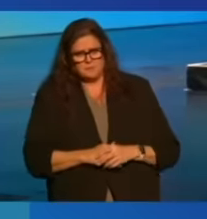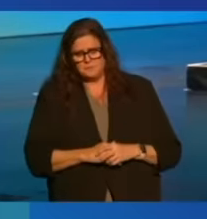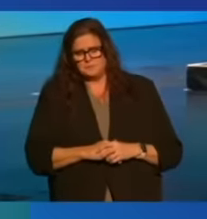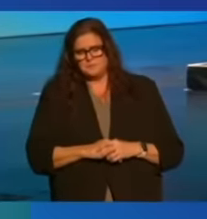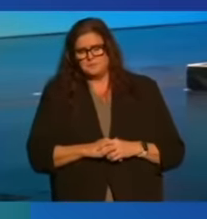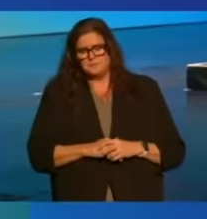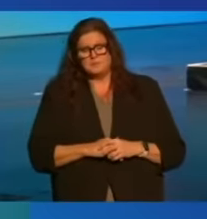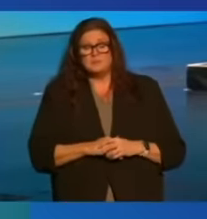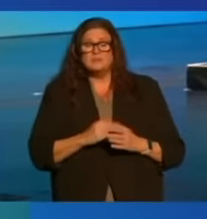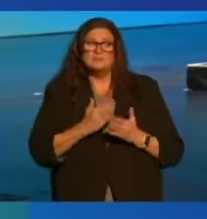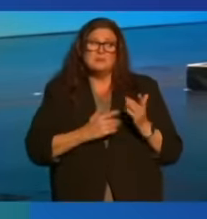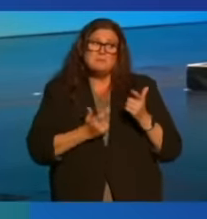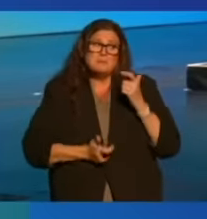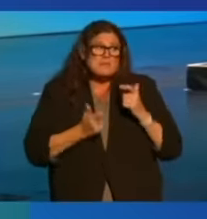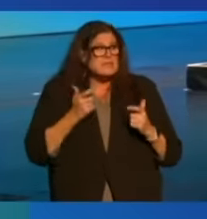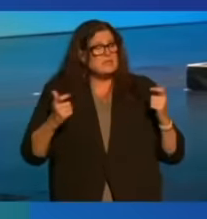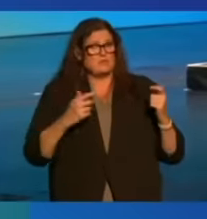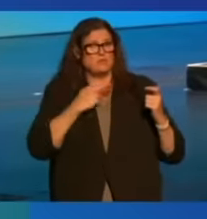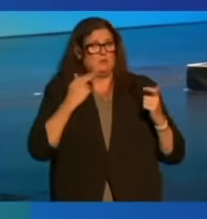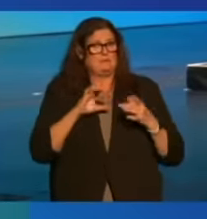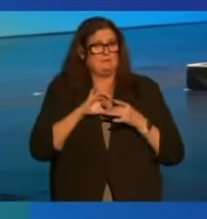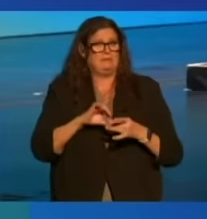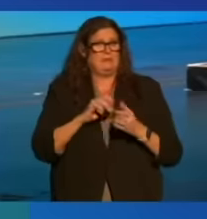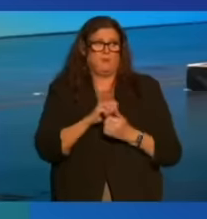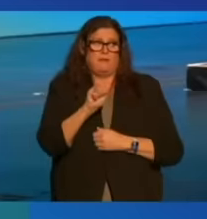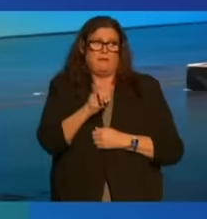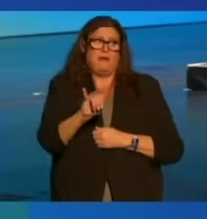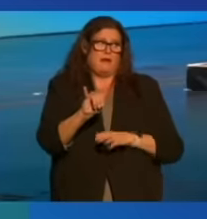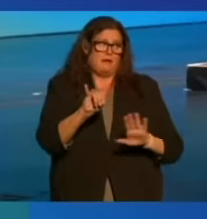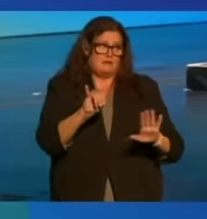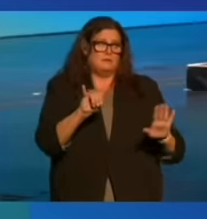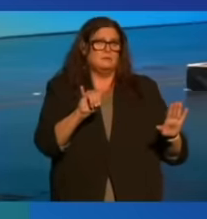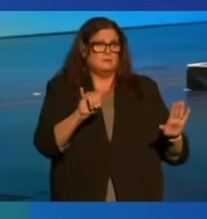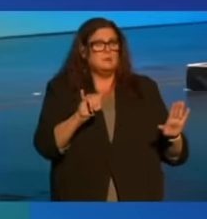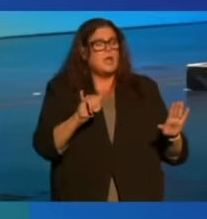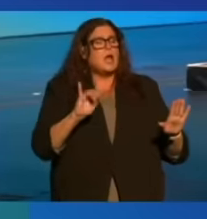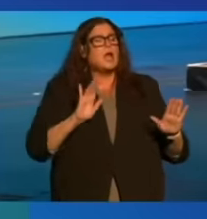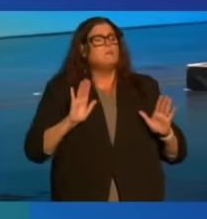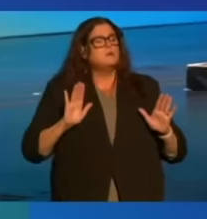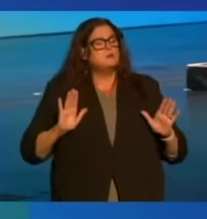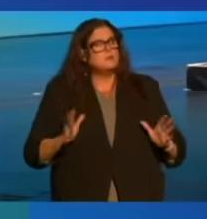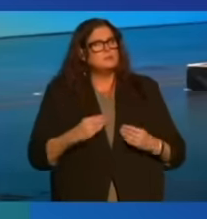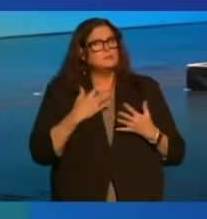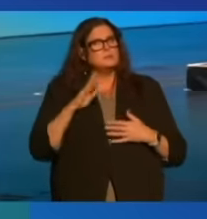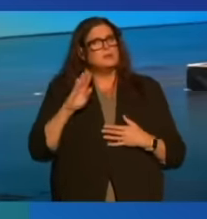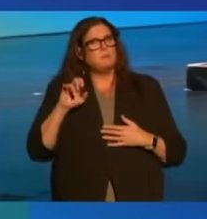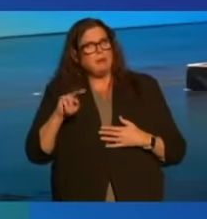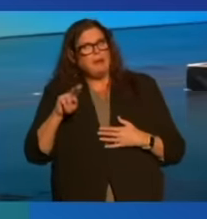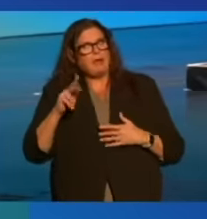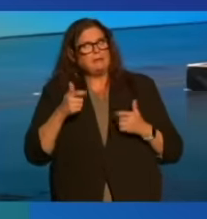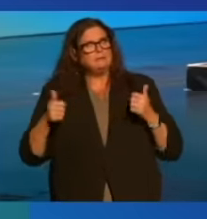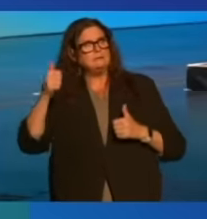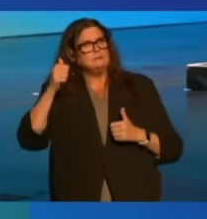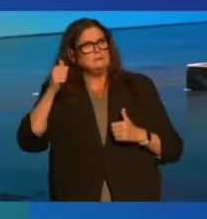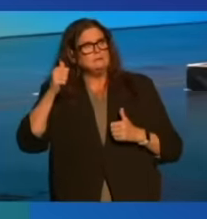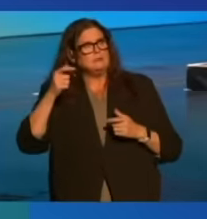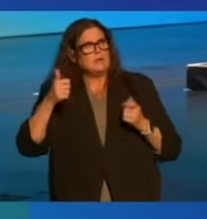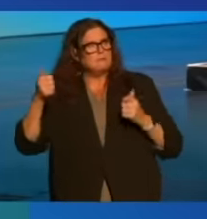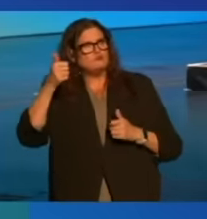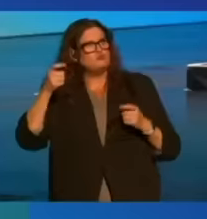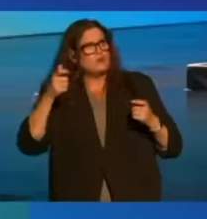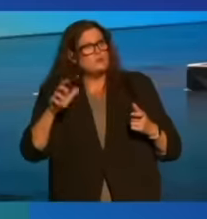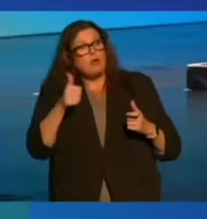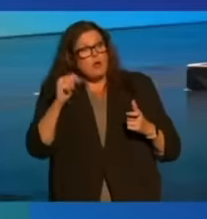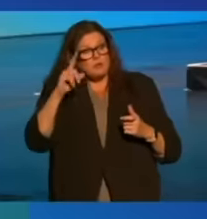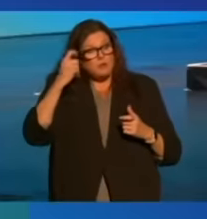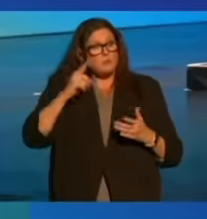And there are some big risks associated with AI. And I'm encouraged that the Biden administration and other governments are beginning